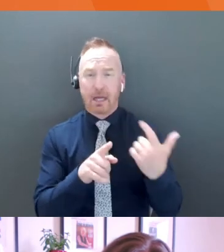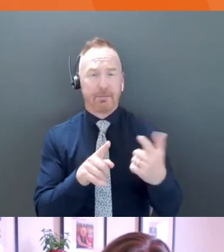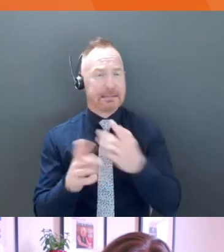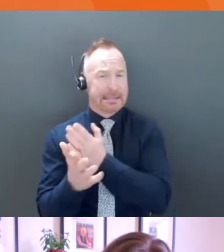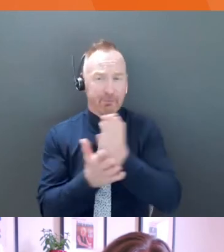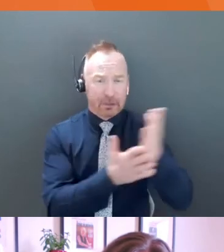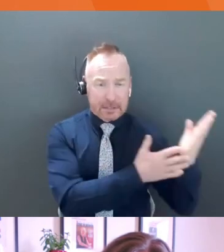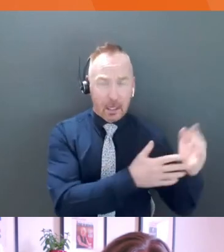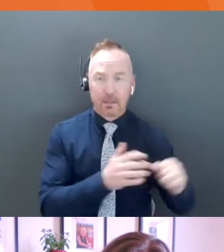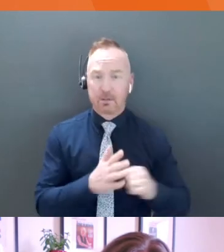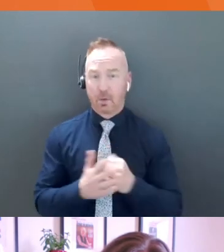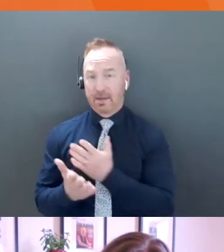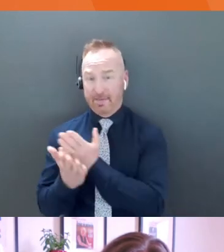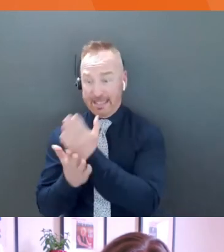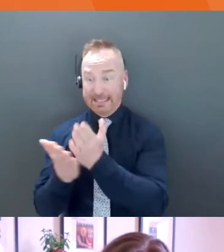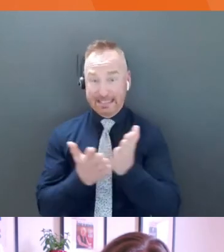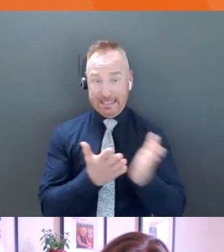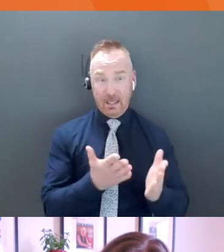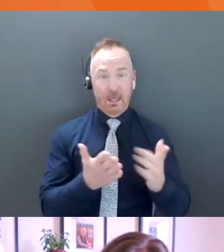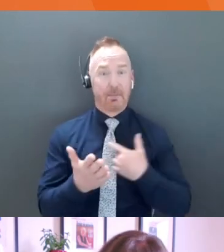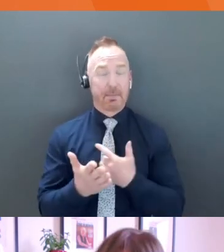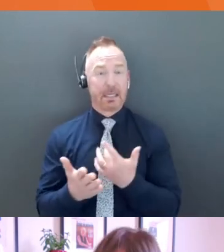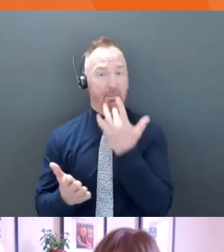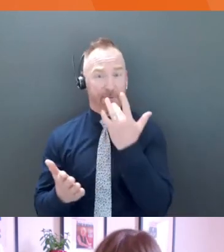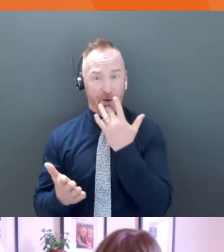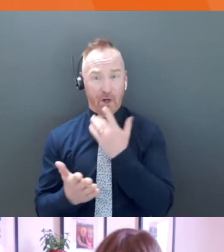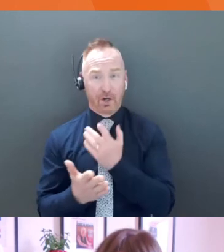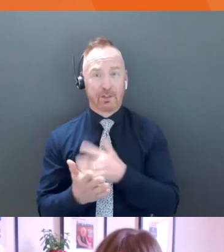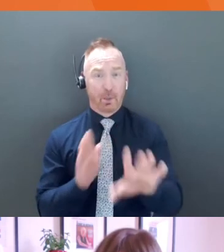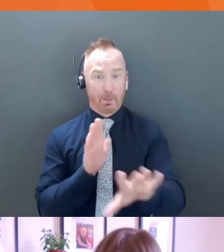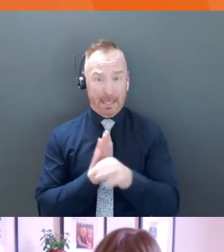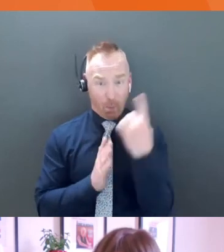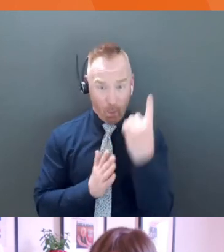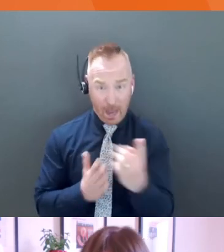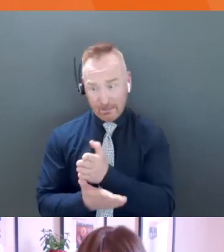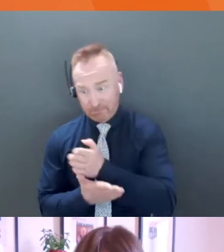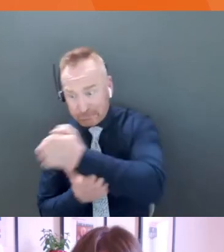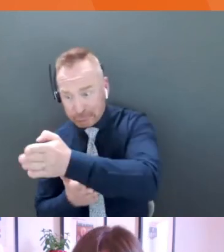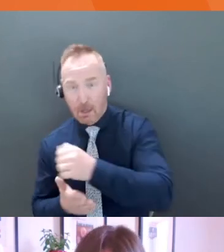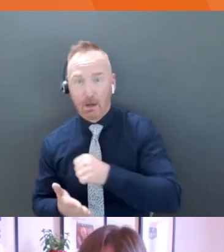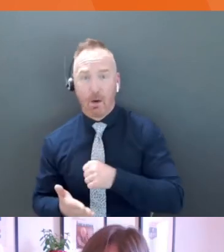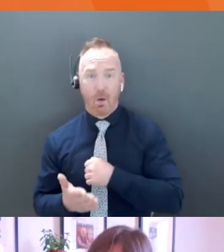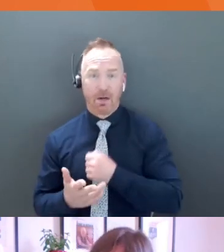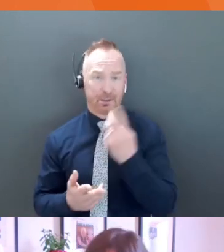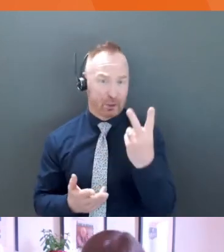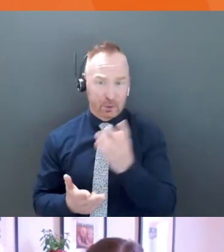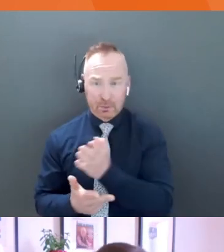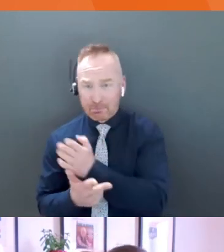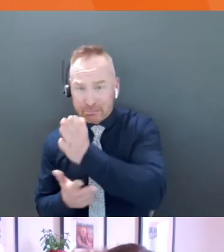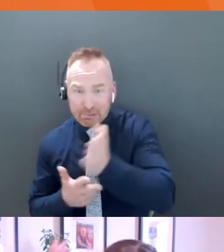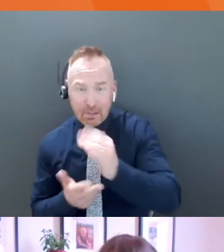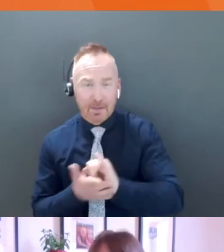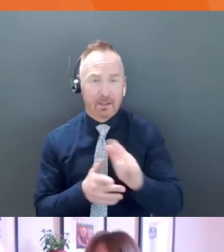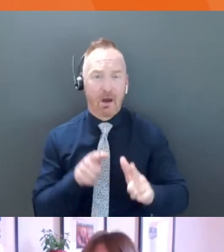focus on just one or two? So you have several revenue streams. So I think for